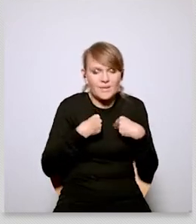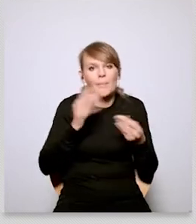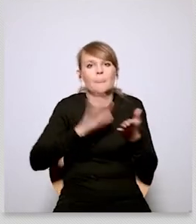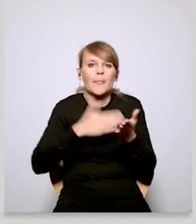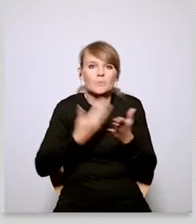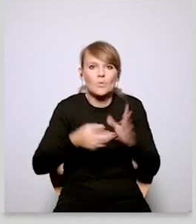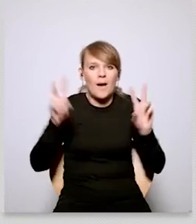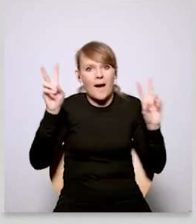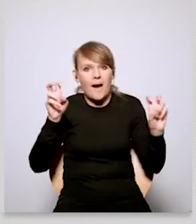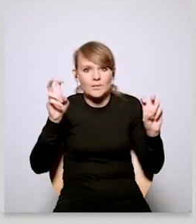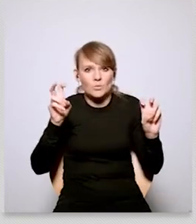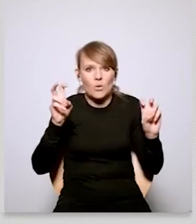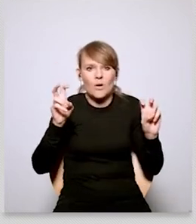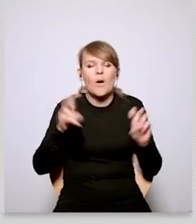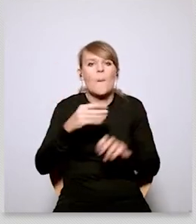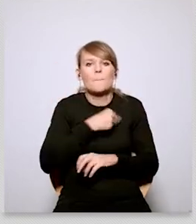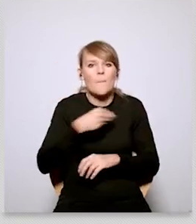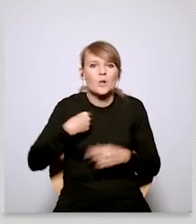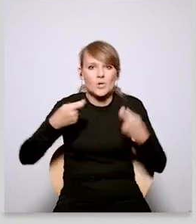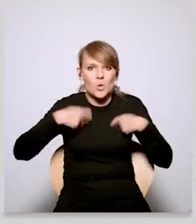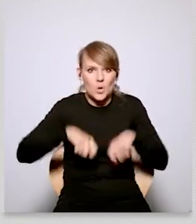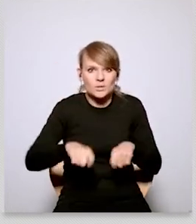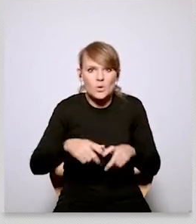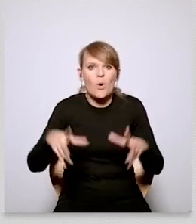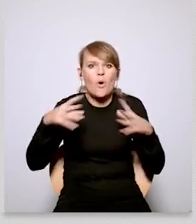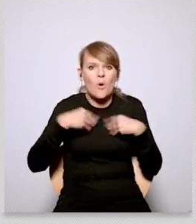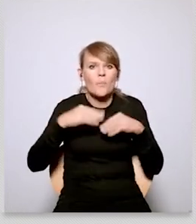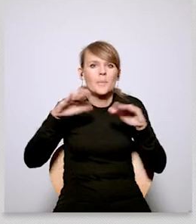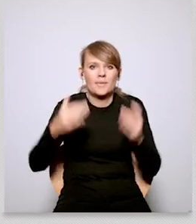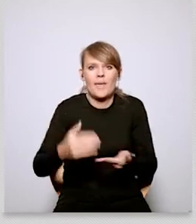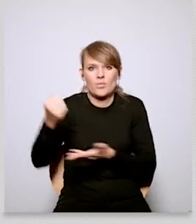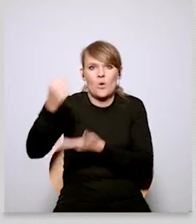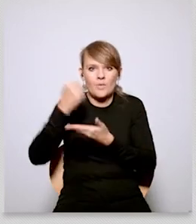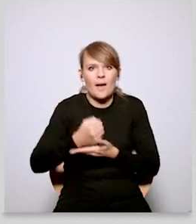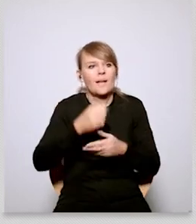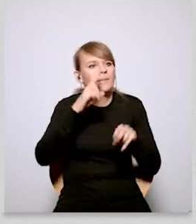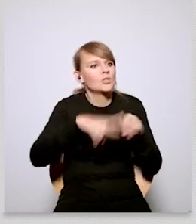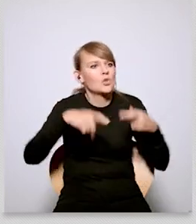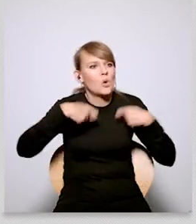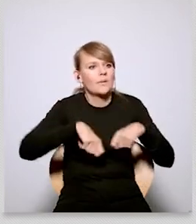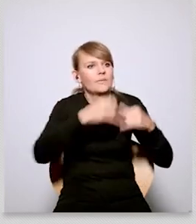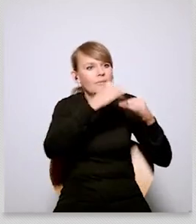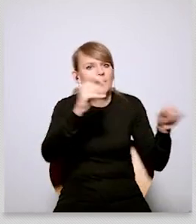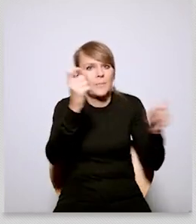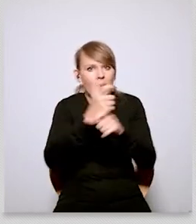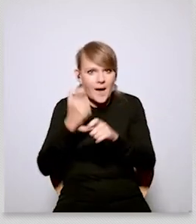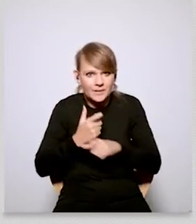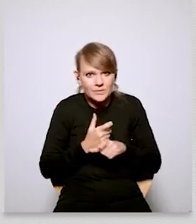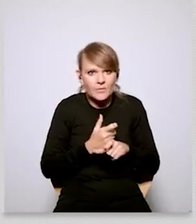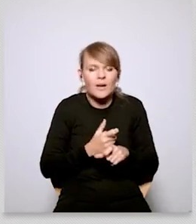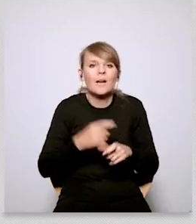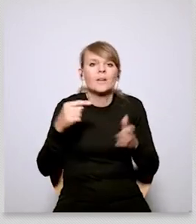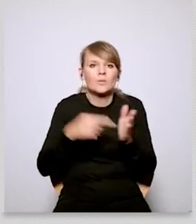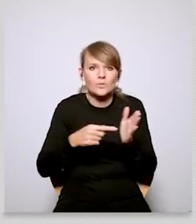and just to give you one example people people often say that the polish farmers receive